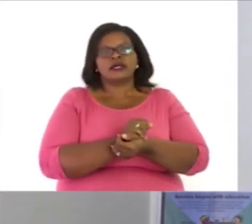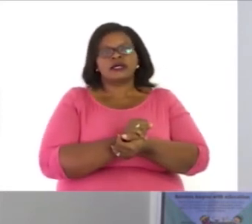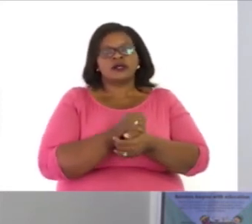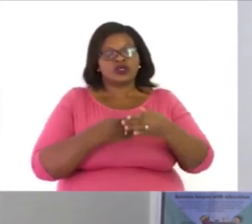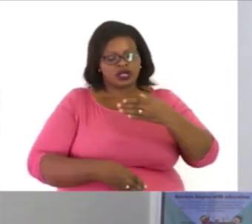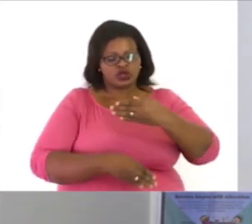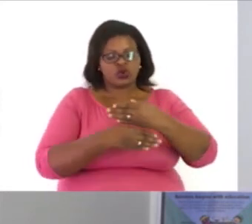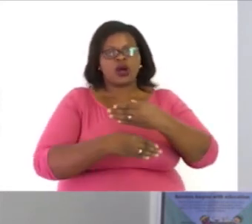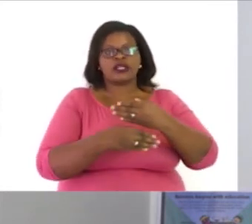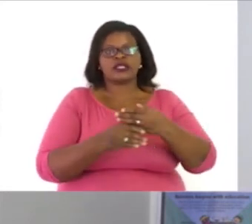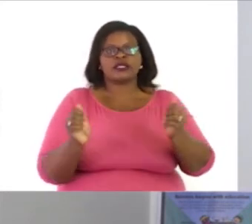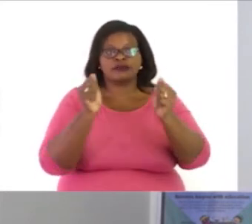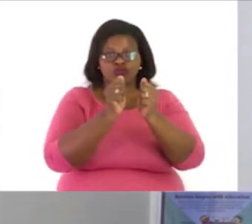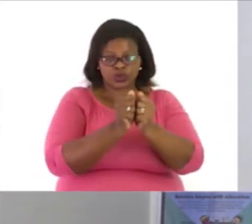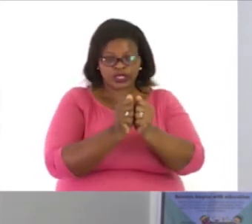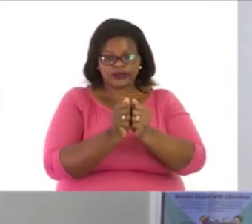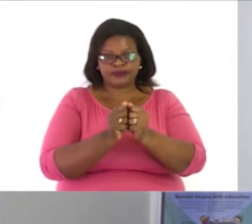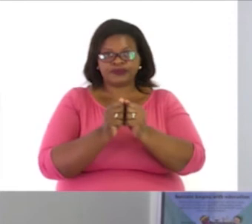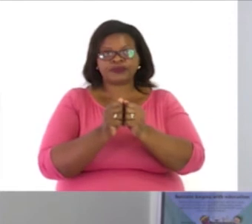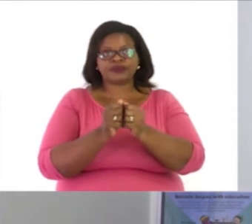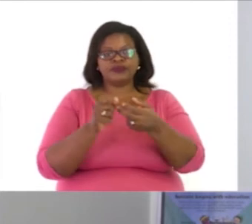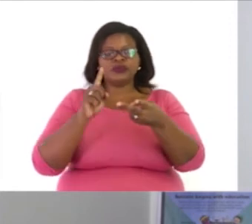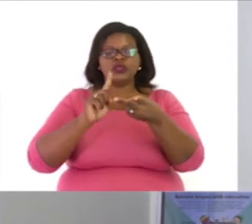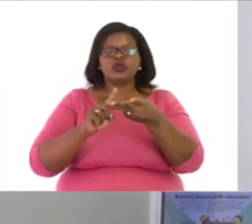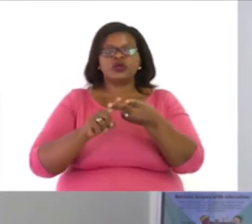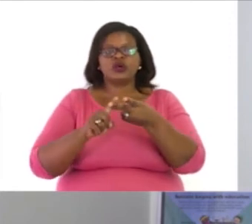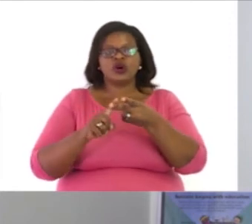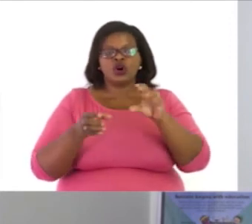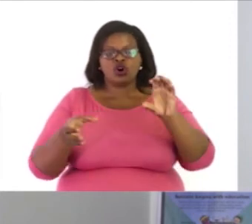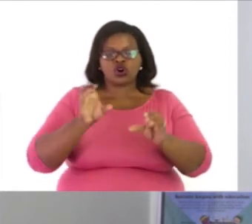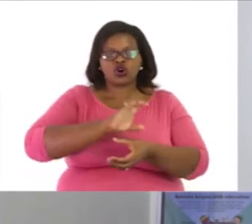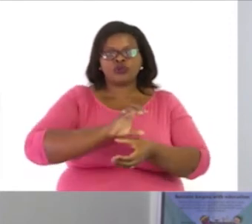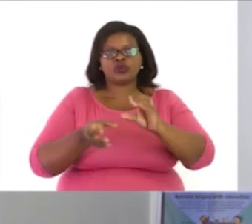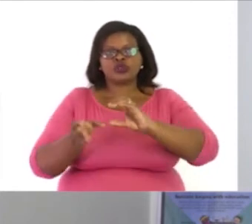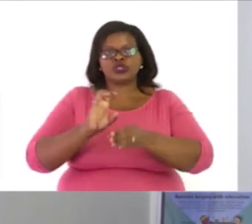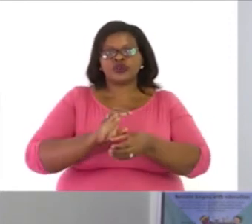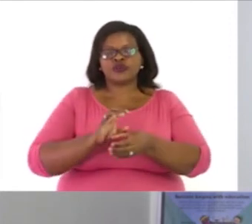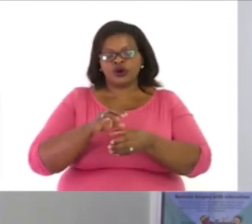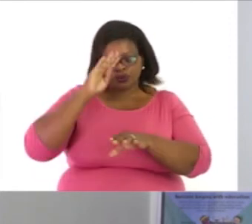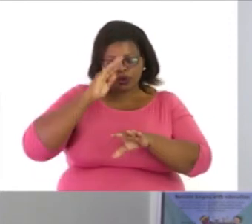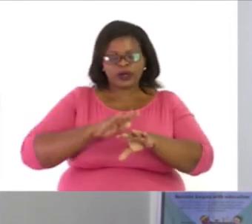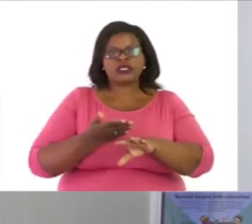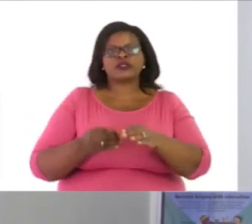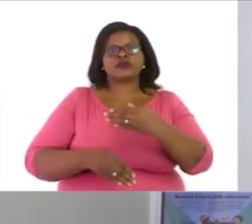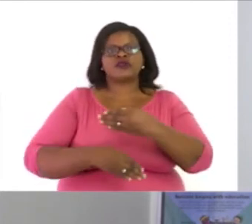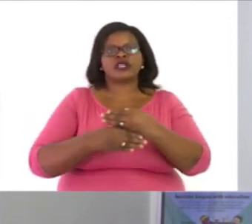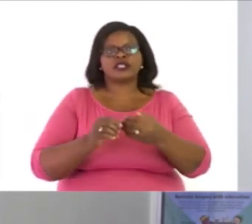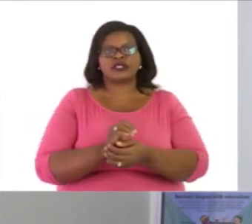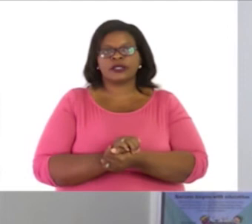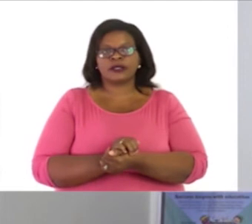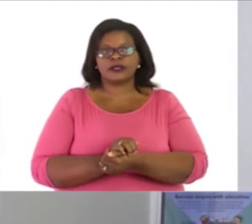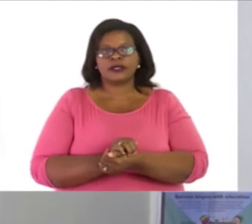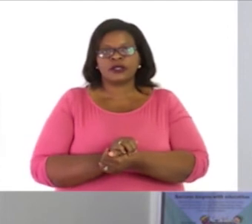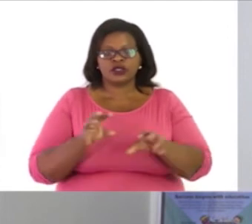add it together. Then, we have commutative property. In commutative property, we first switch